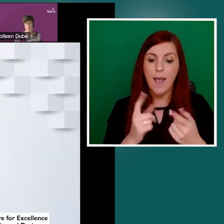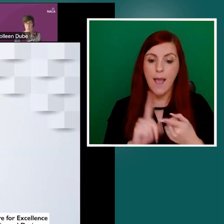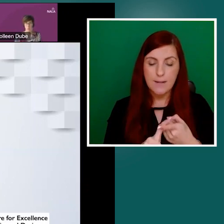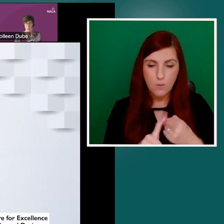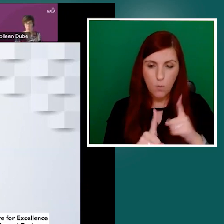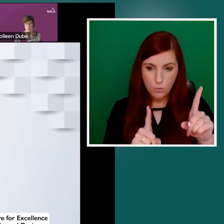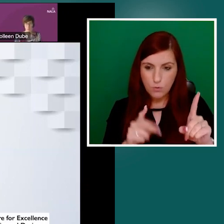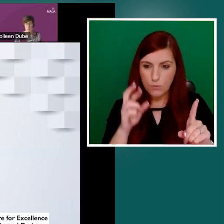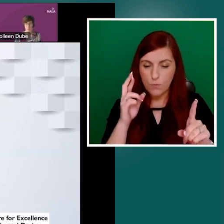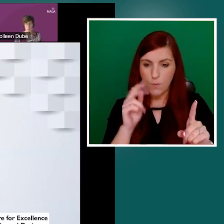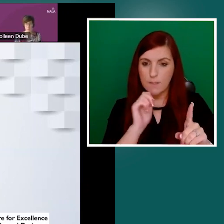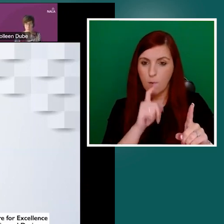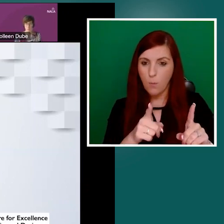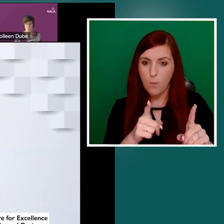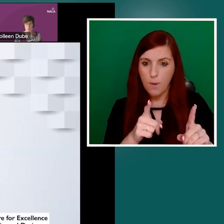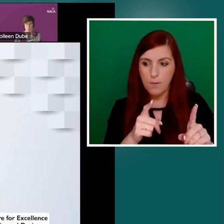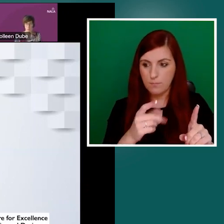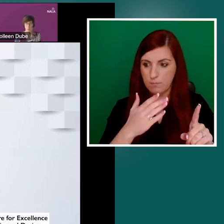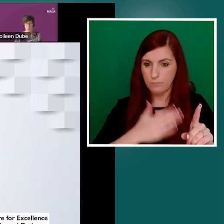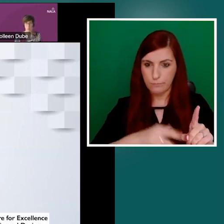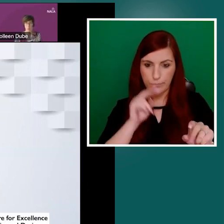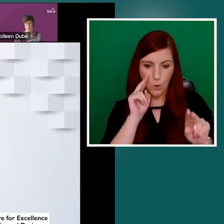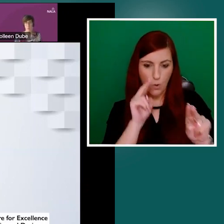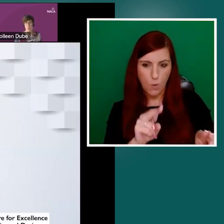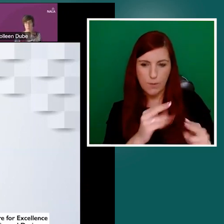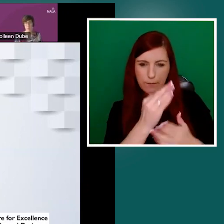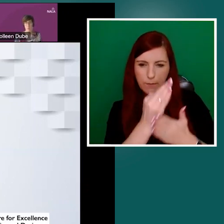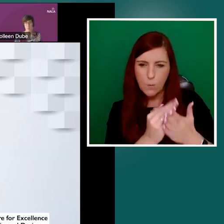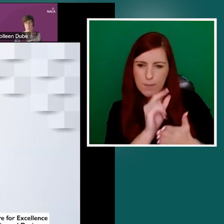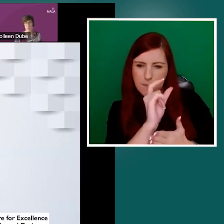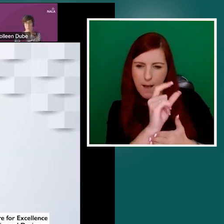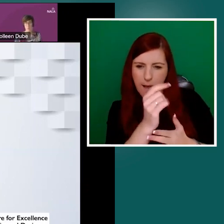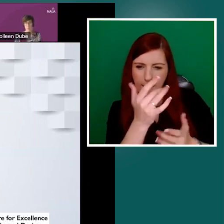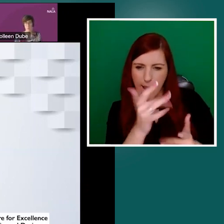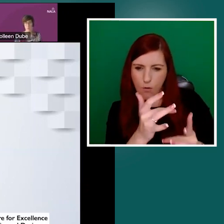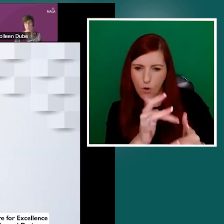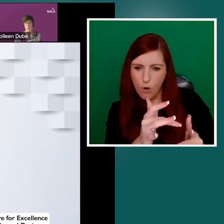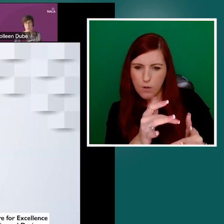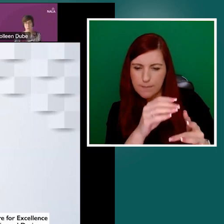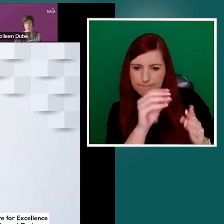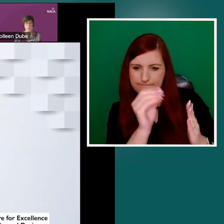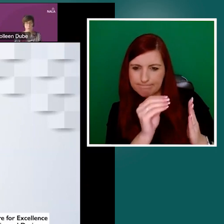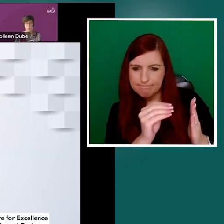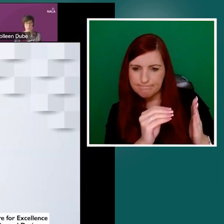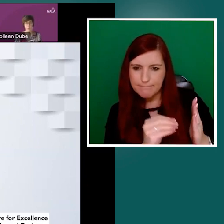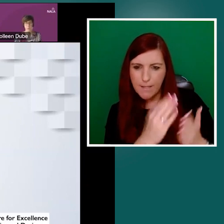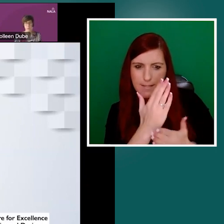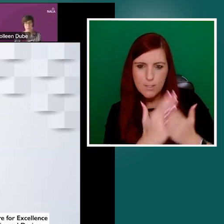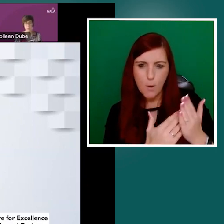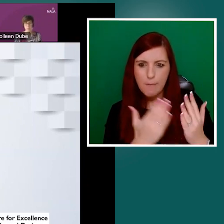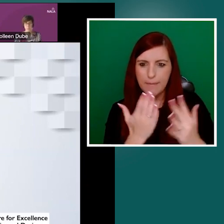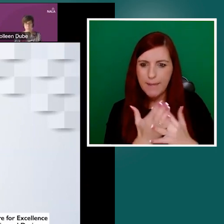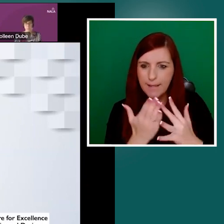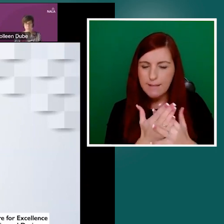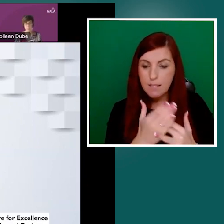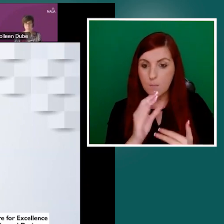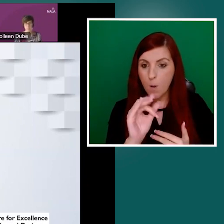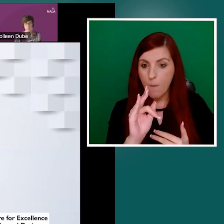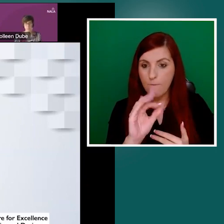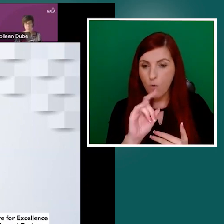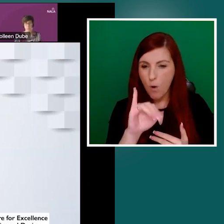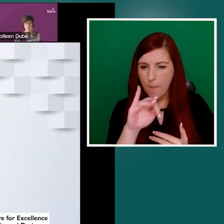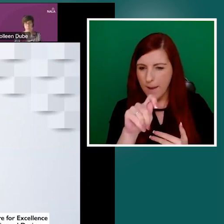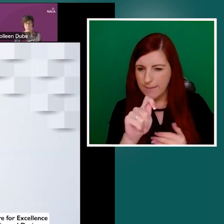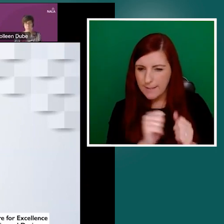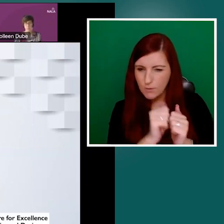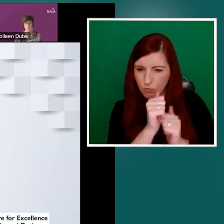in some of the accessible formatting and in the accessible PDF and the HTML version. And